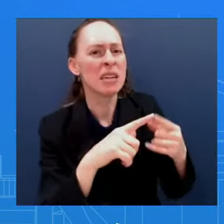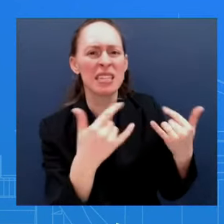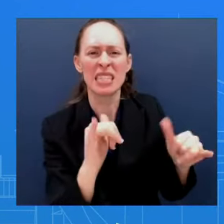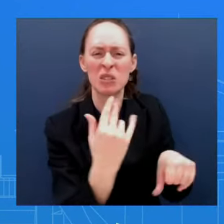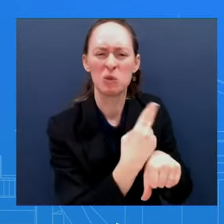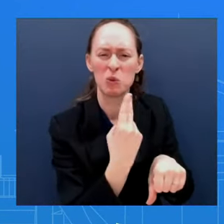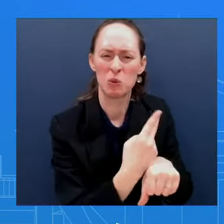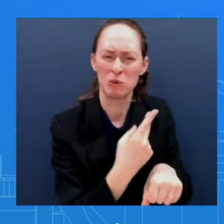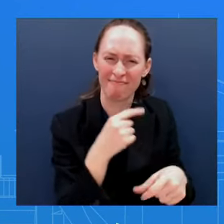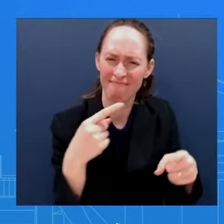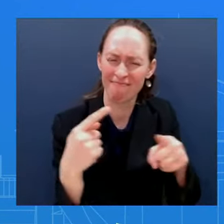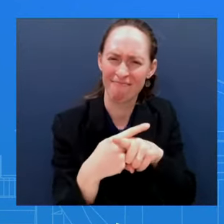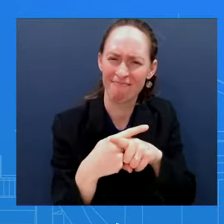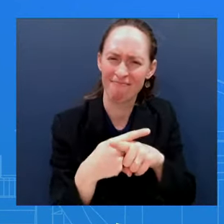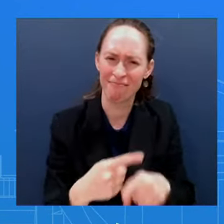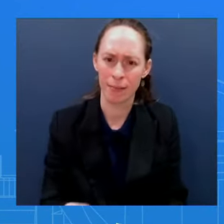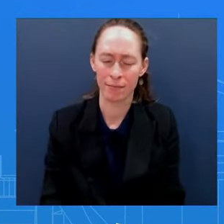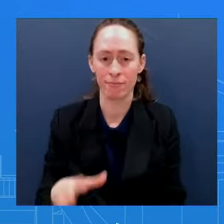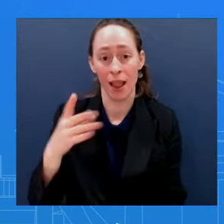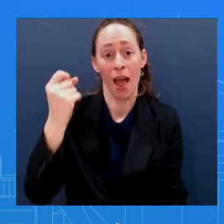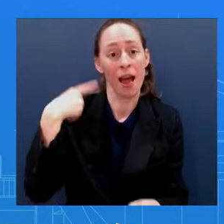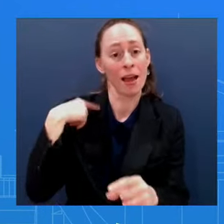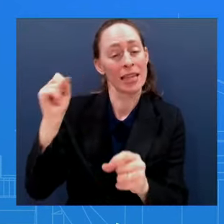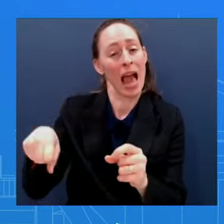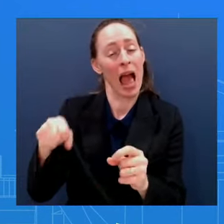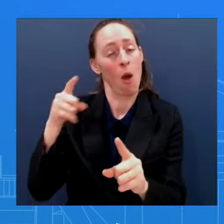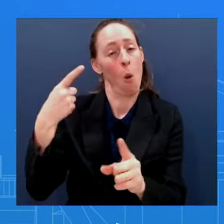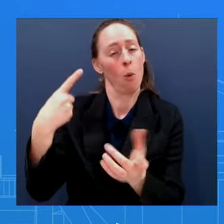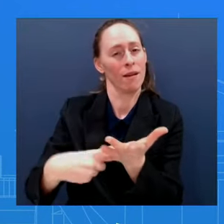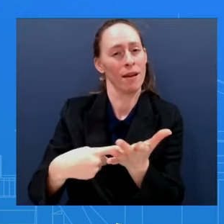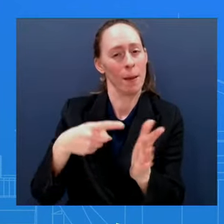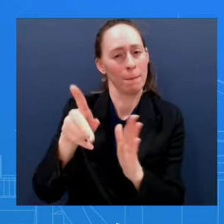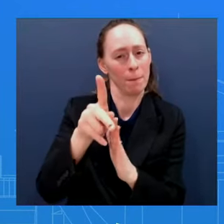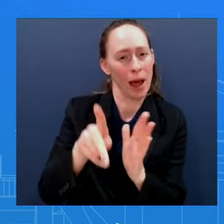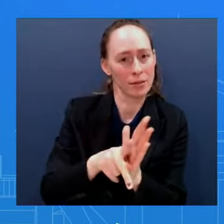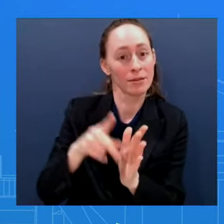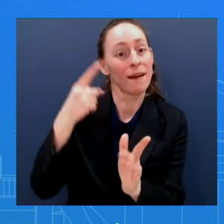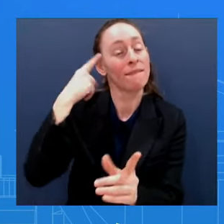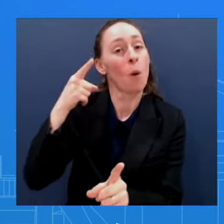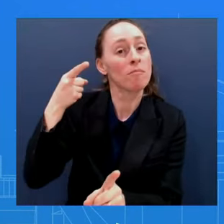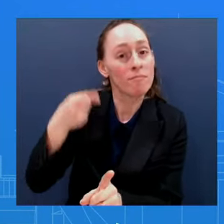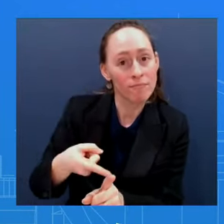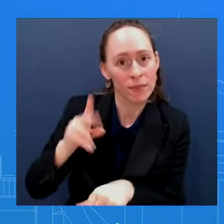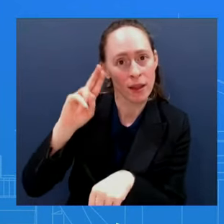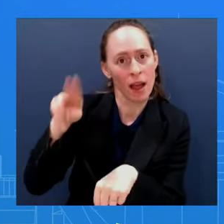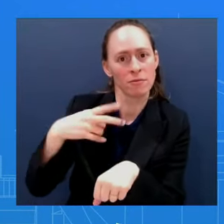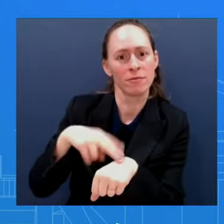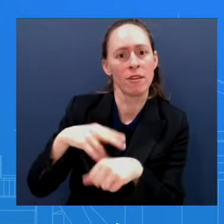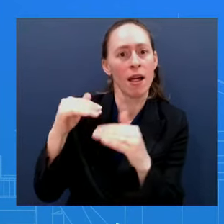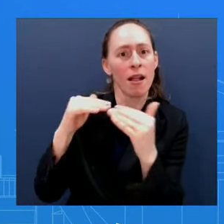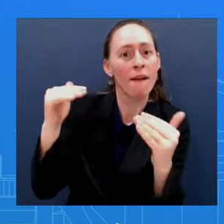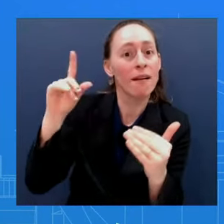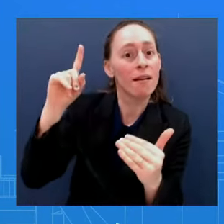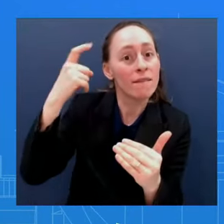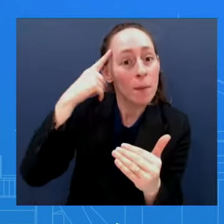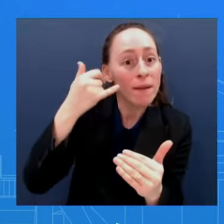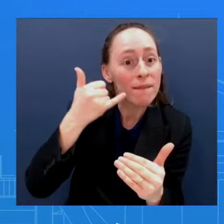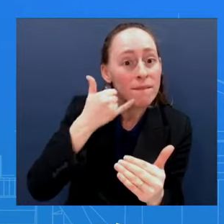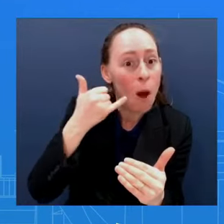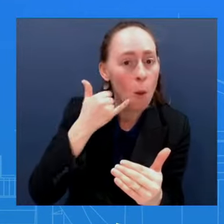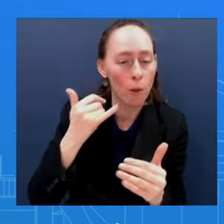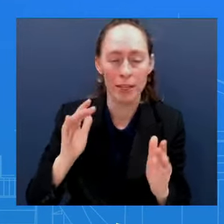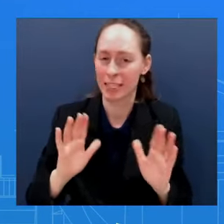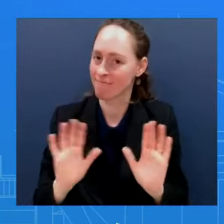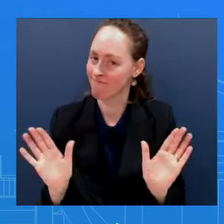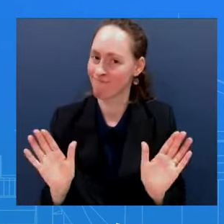apologize Thank you so much, Adam Thank you All right Go ahead, Zeke It's great Just another round of that TikTok